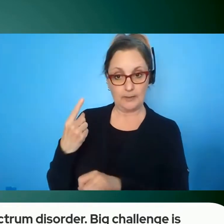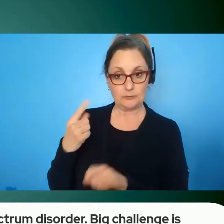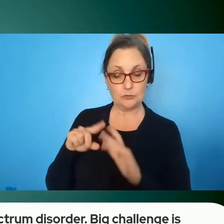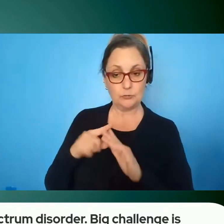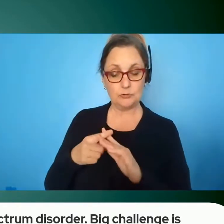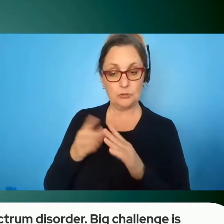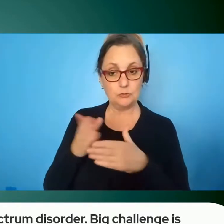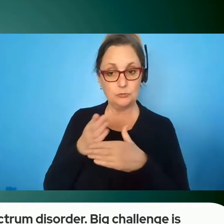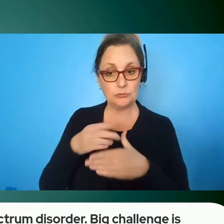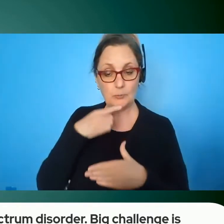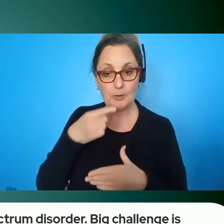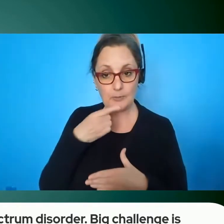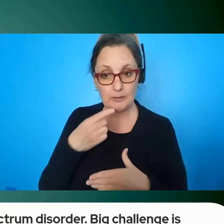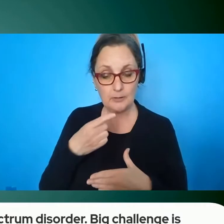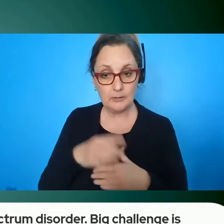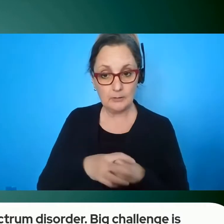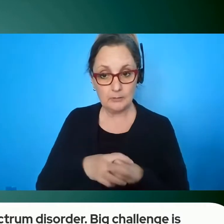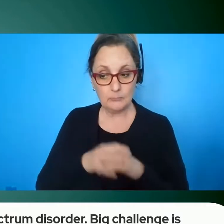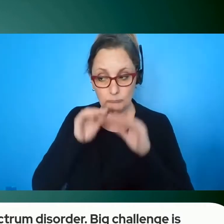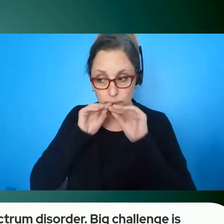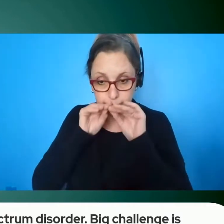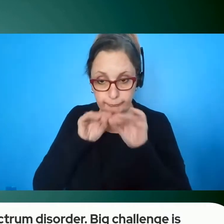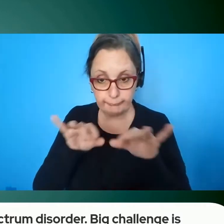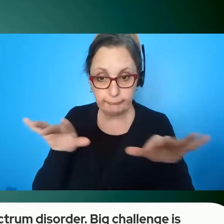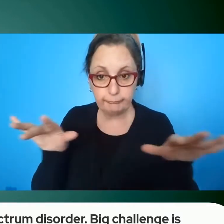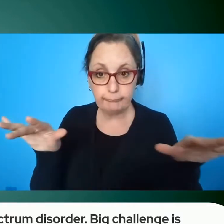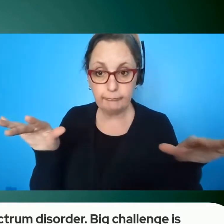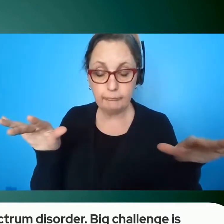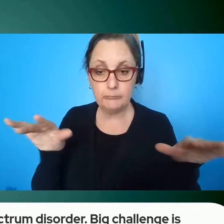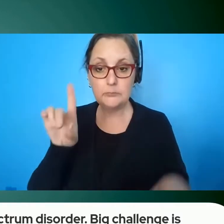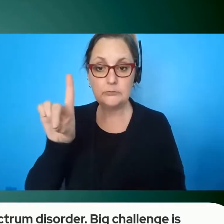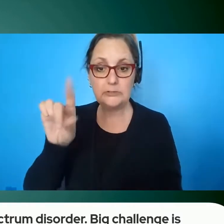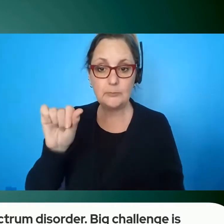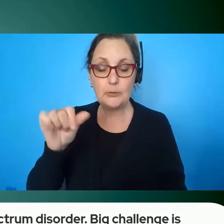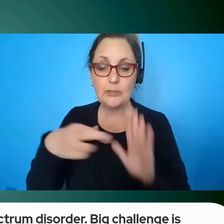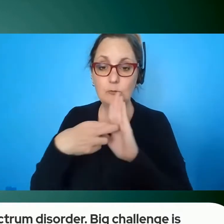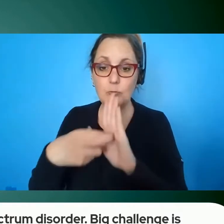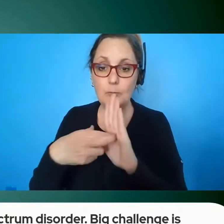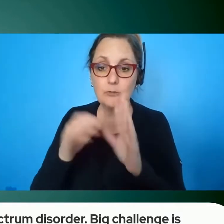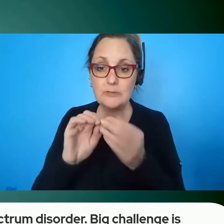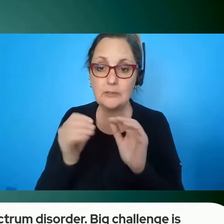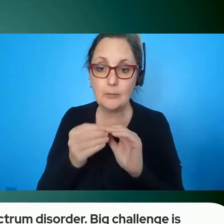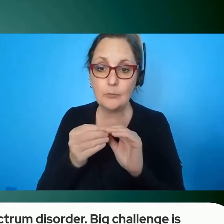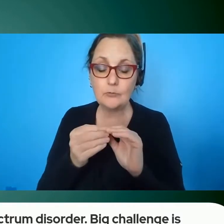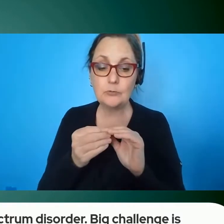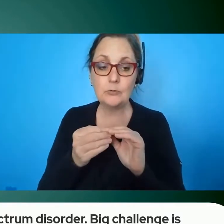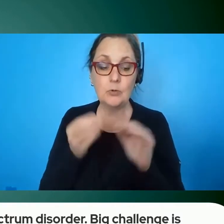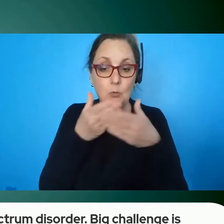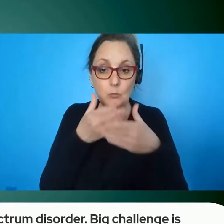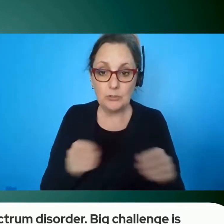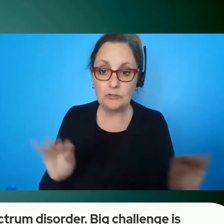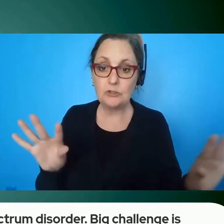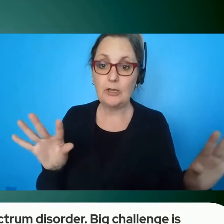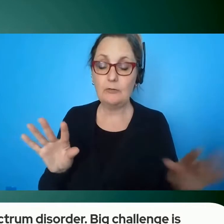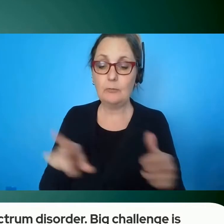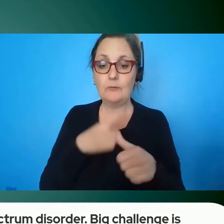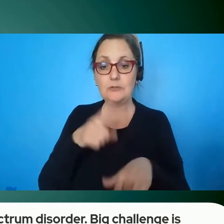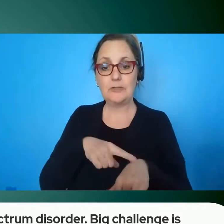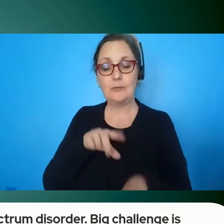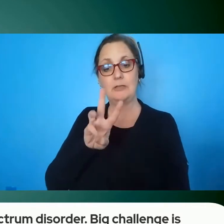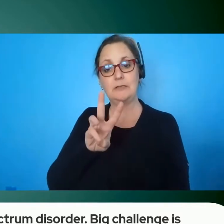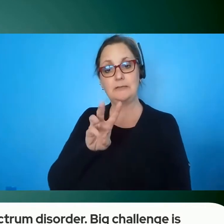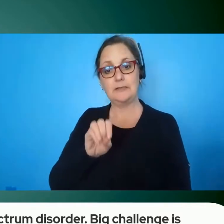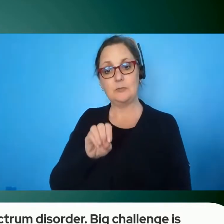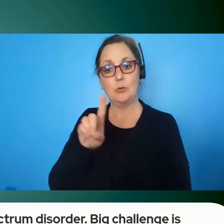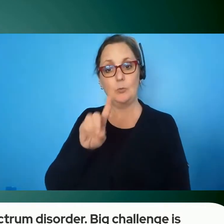publicly our disability representation numbers um and we share for the first time that 6.1 percent of our u.s